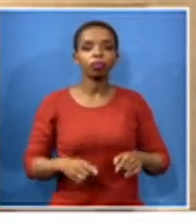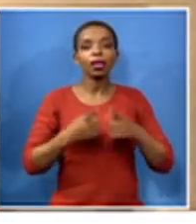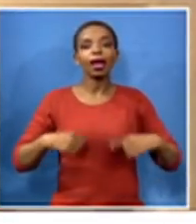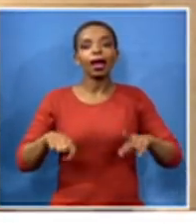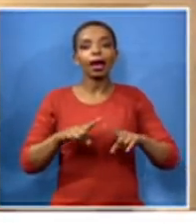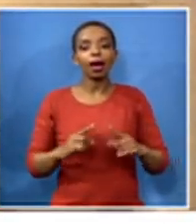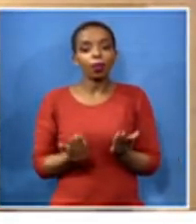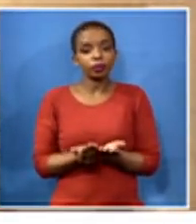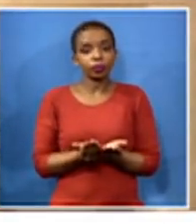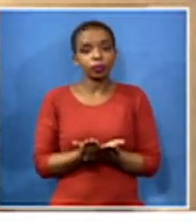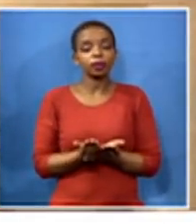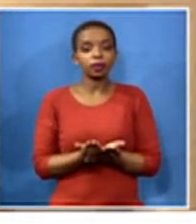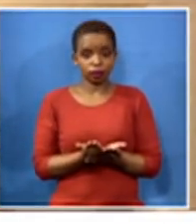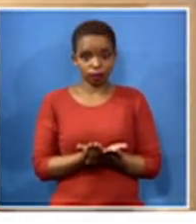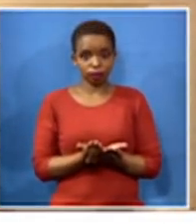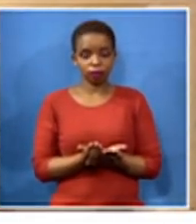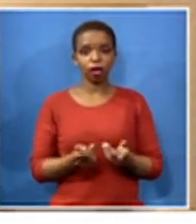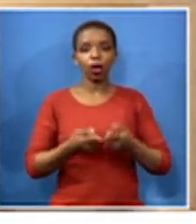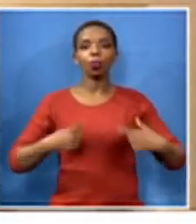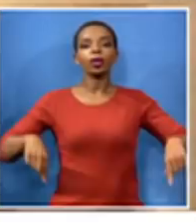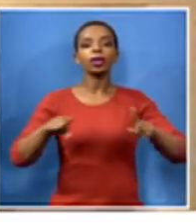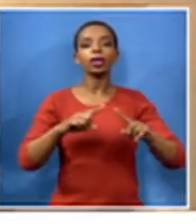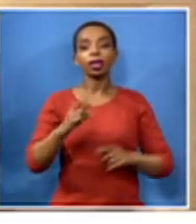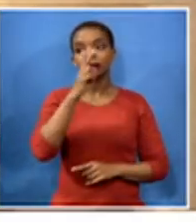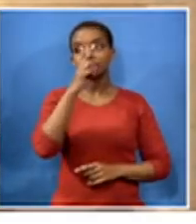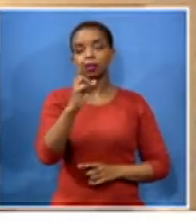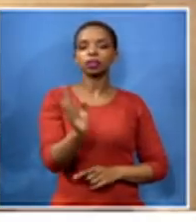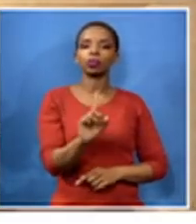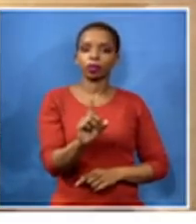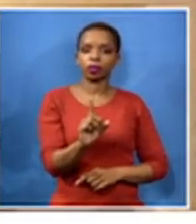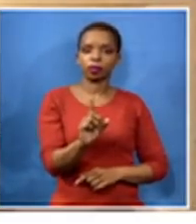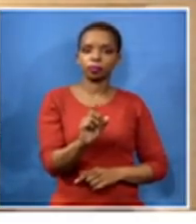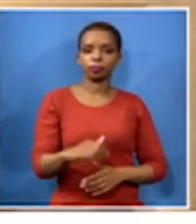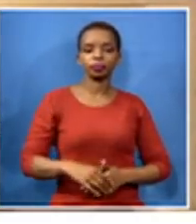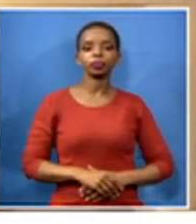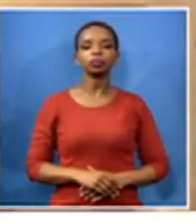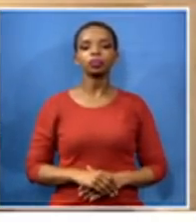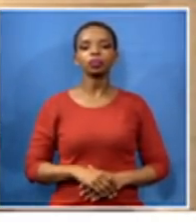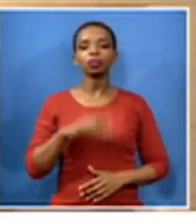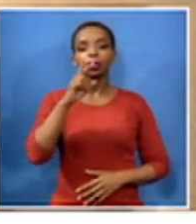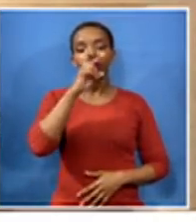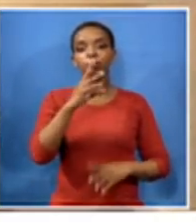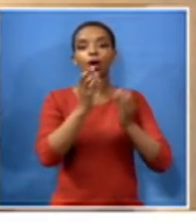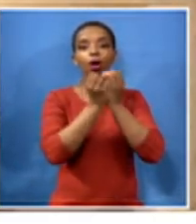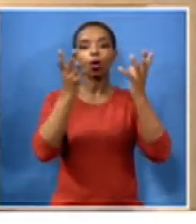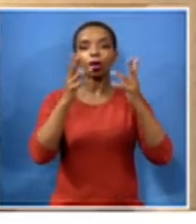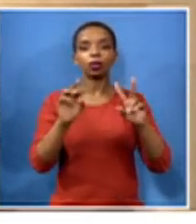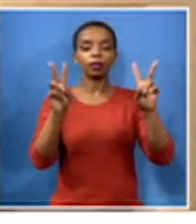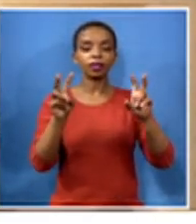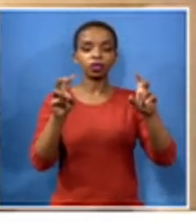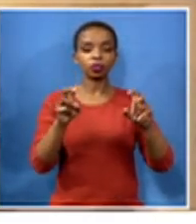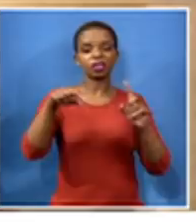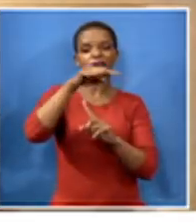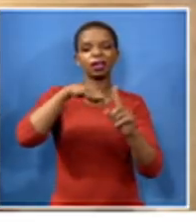what we have seen a lot of are issues around sanitation infrastructure